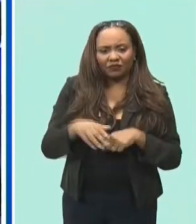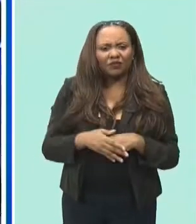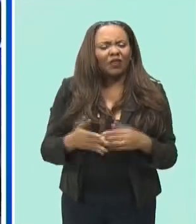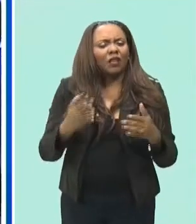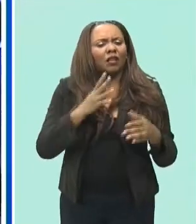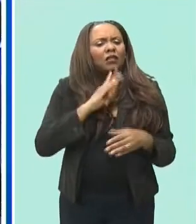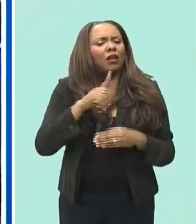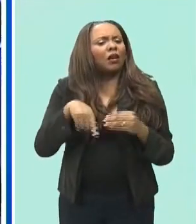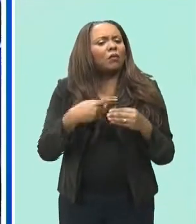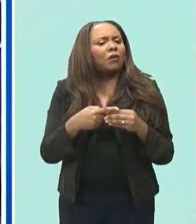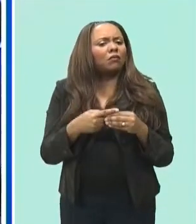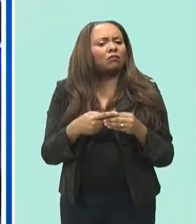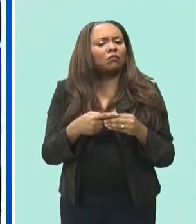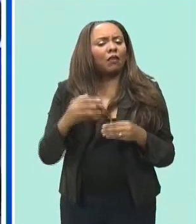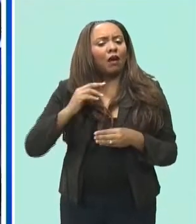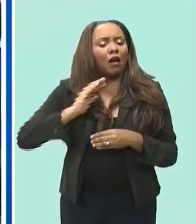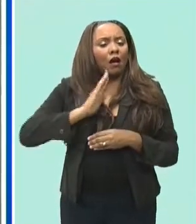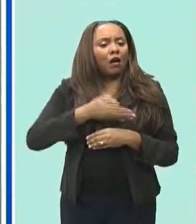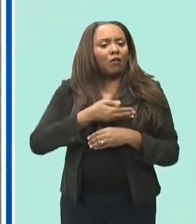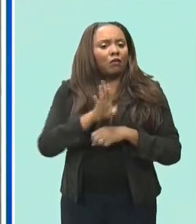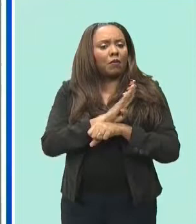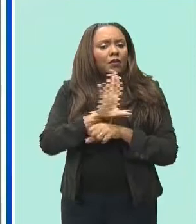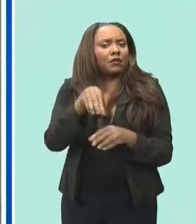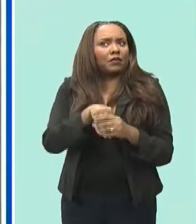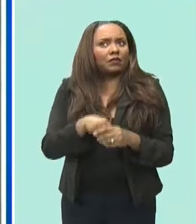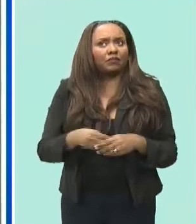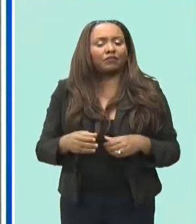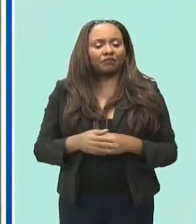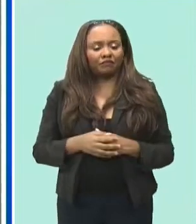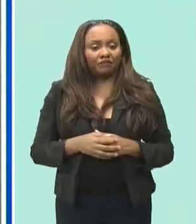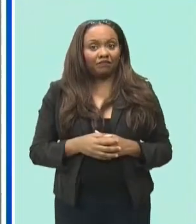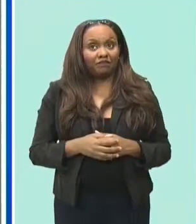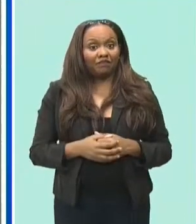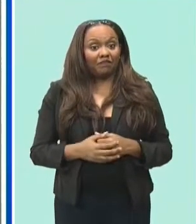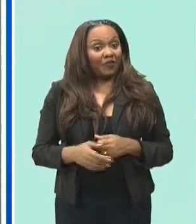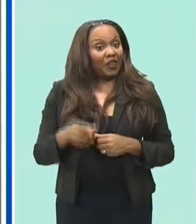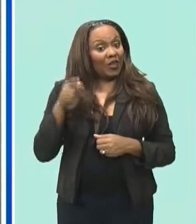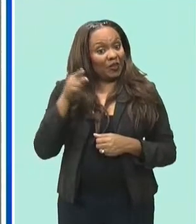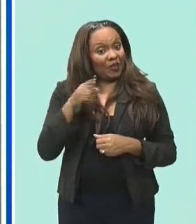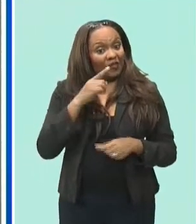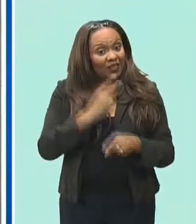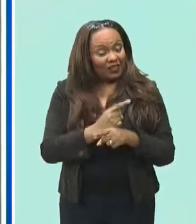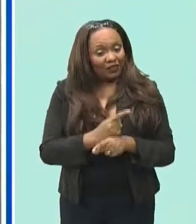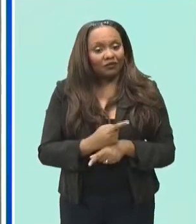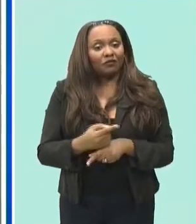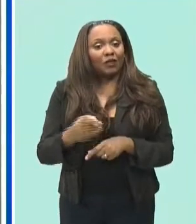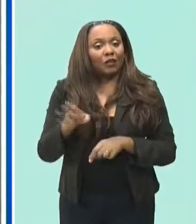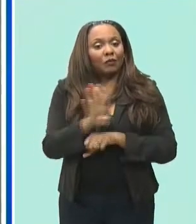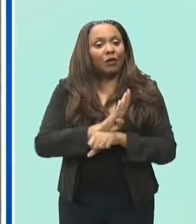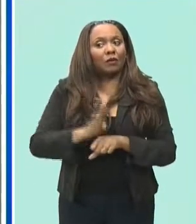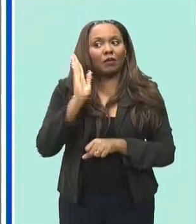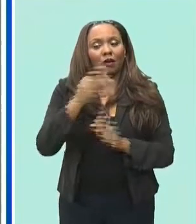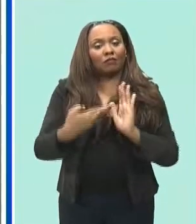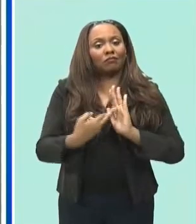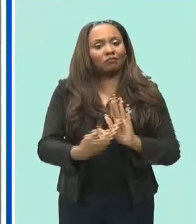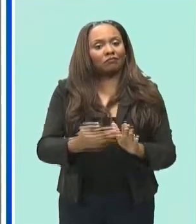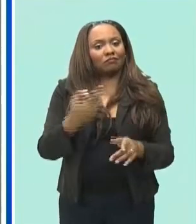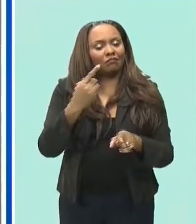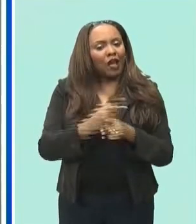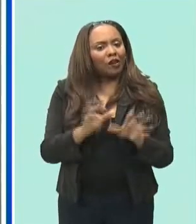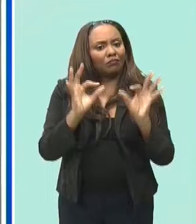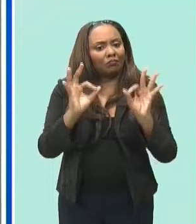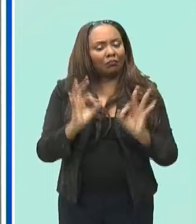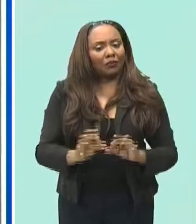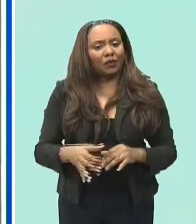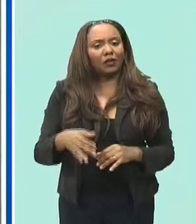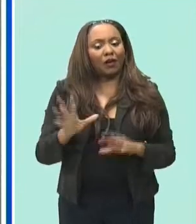island's participation in this festival well as you rightly said it's going to be very well represented um the delegation will be